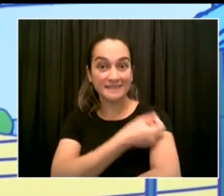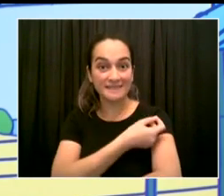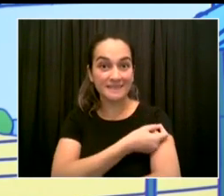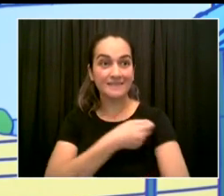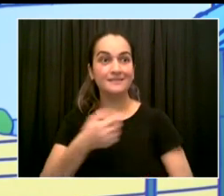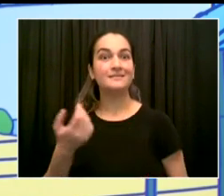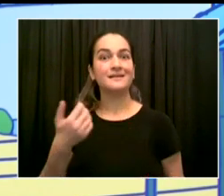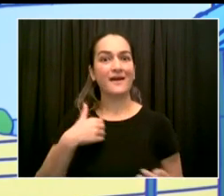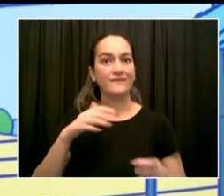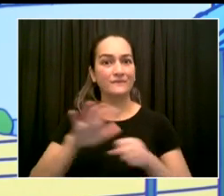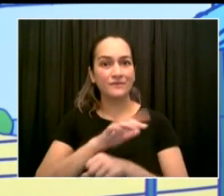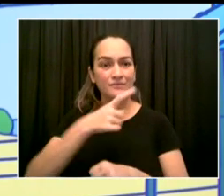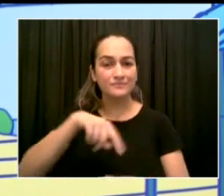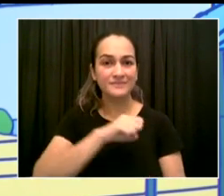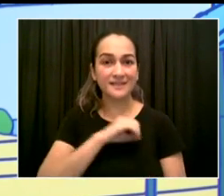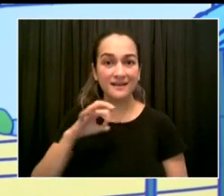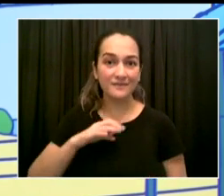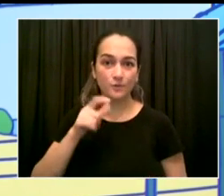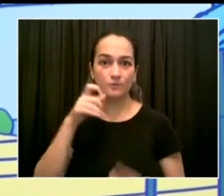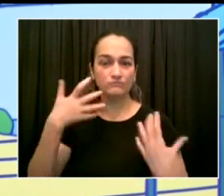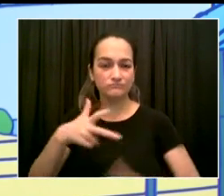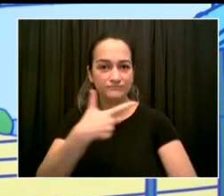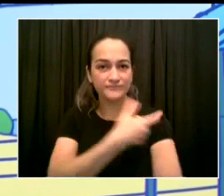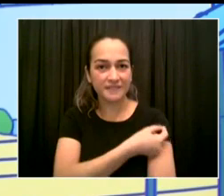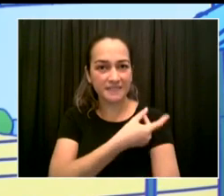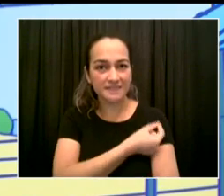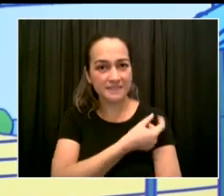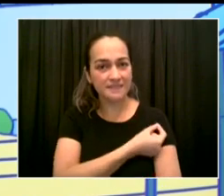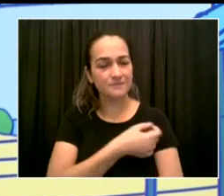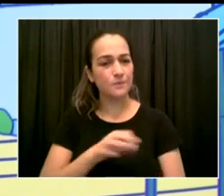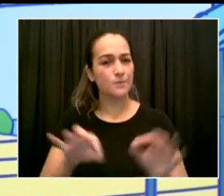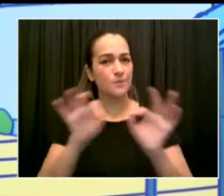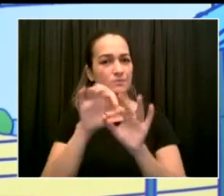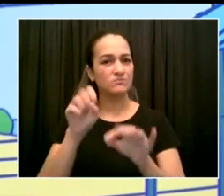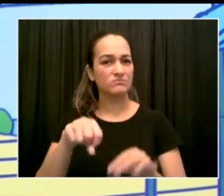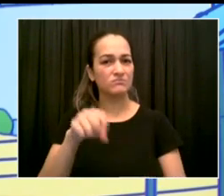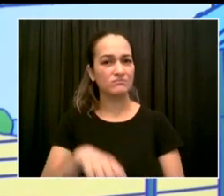this year even more. My pleasure to introduce Chancellor Misha Ross-Porter.